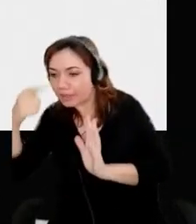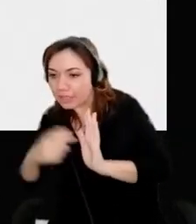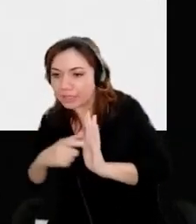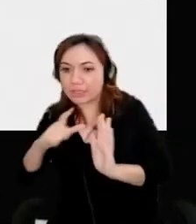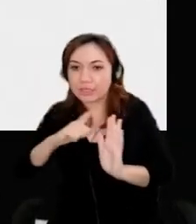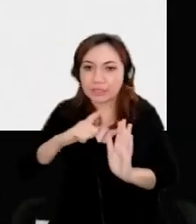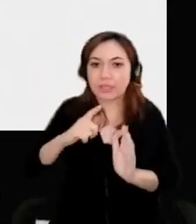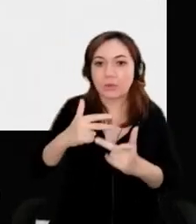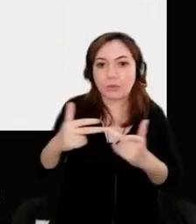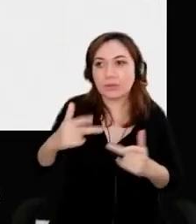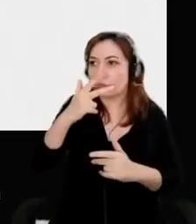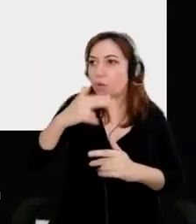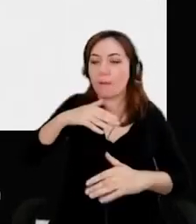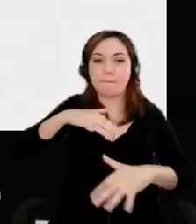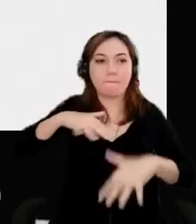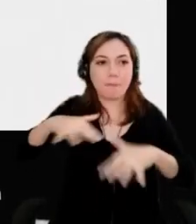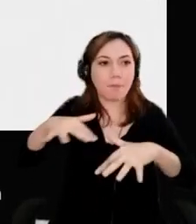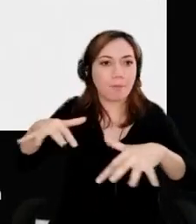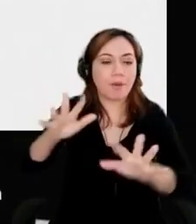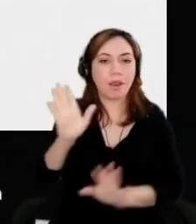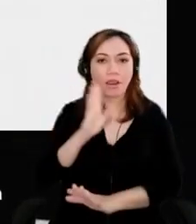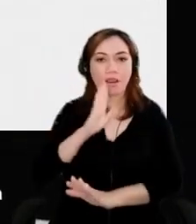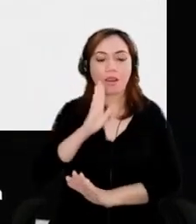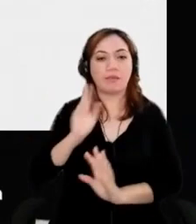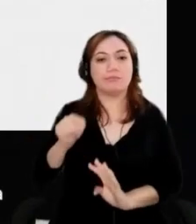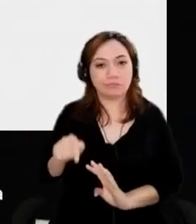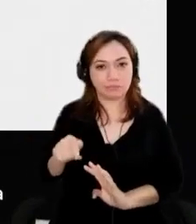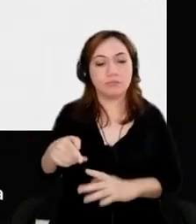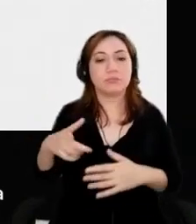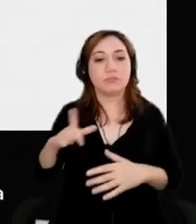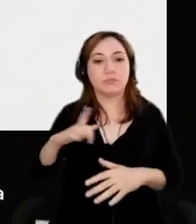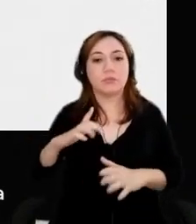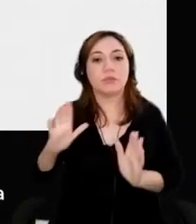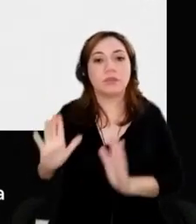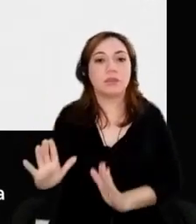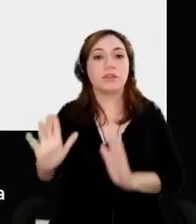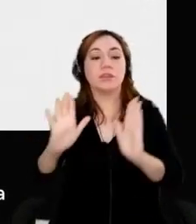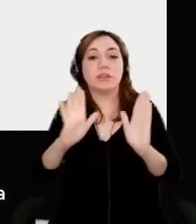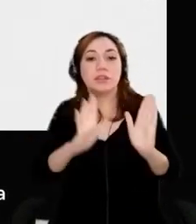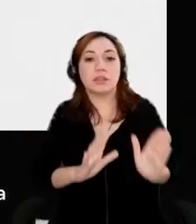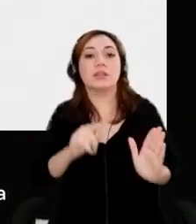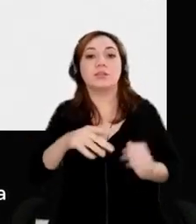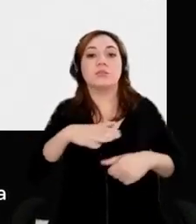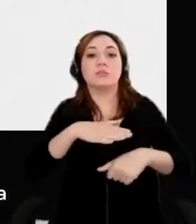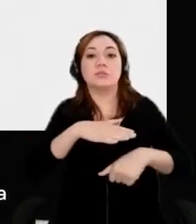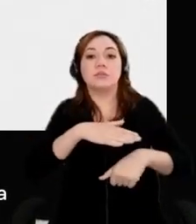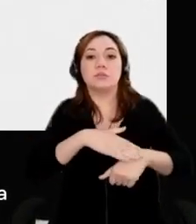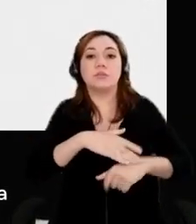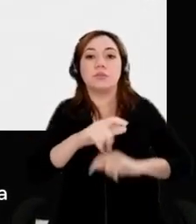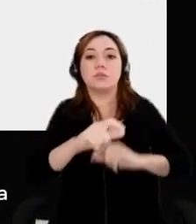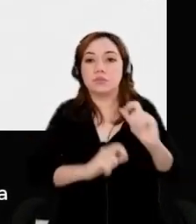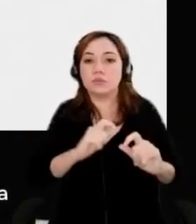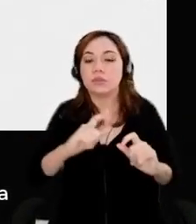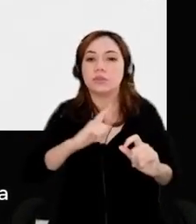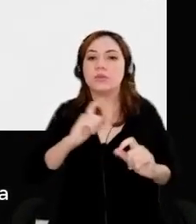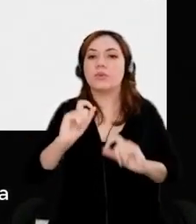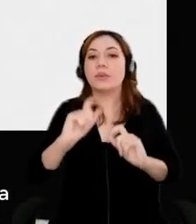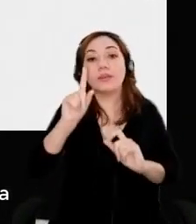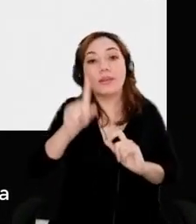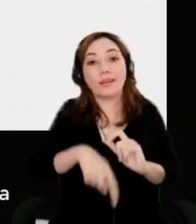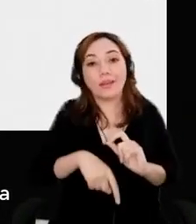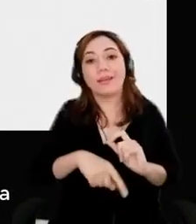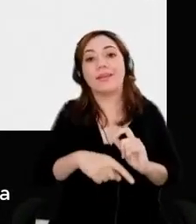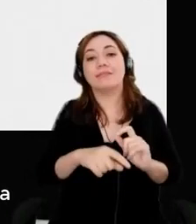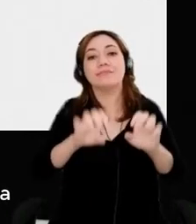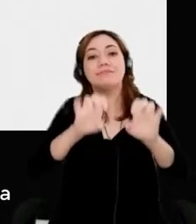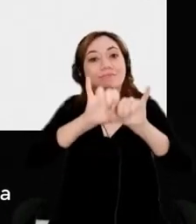quickly. Now you move to the next part of the stack and it is called infrastructure, right? And, you